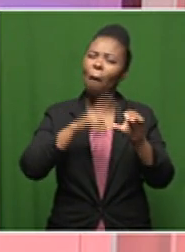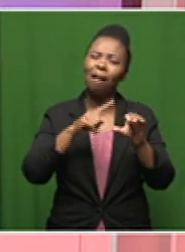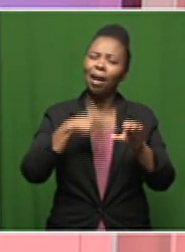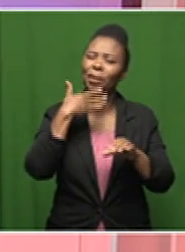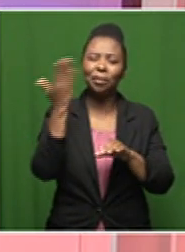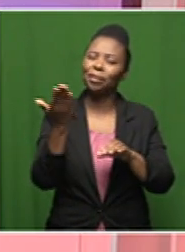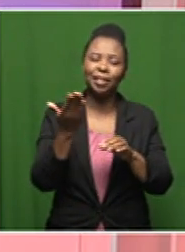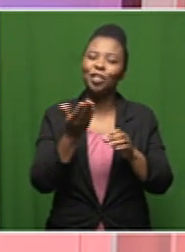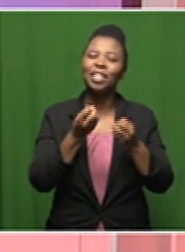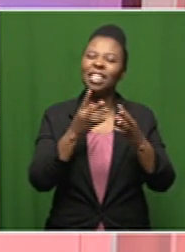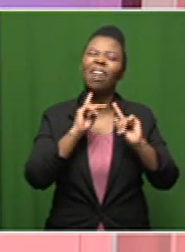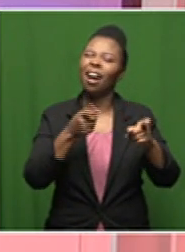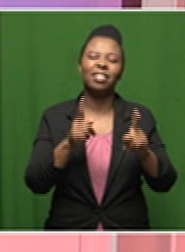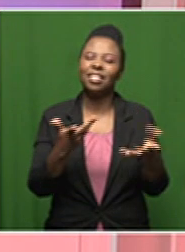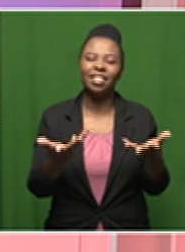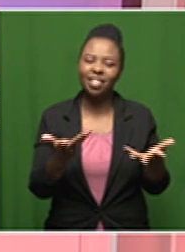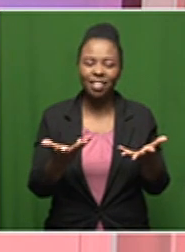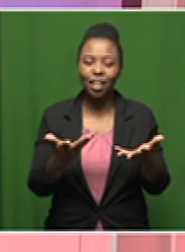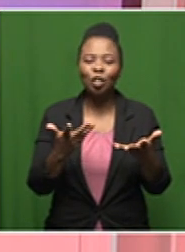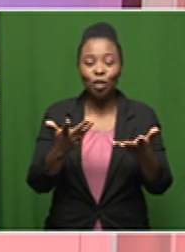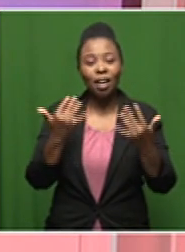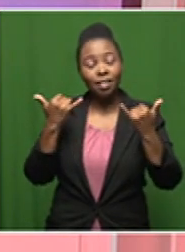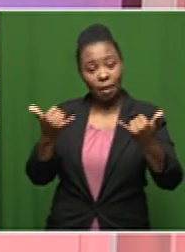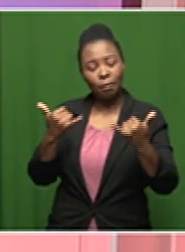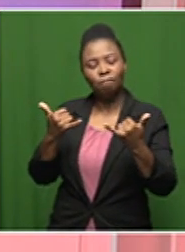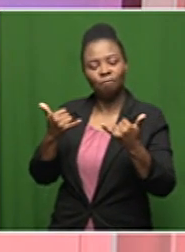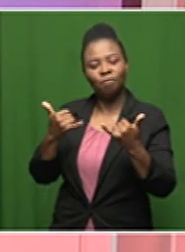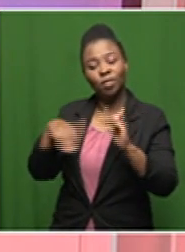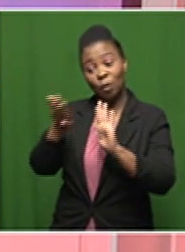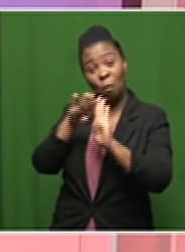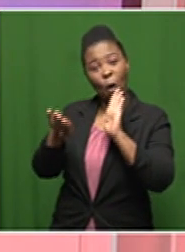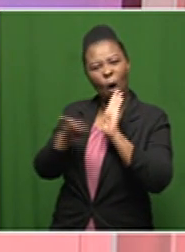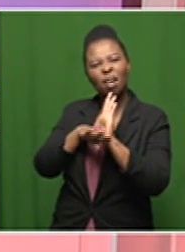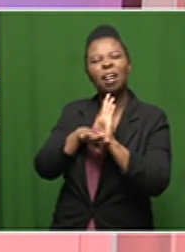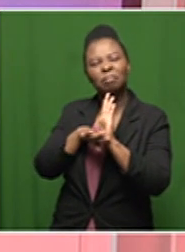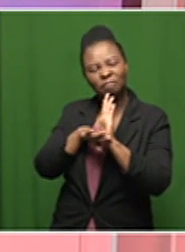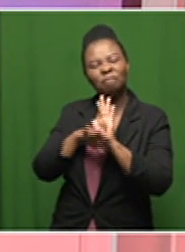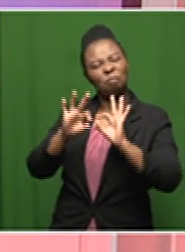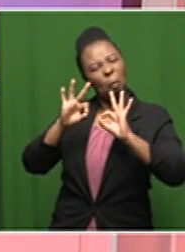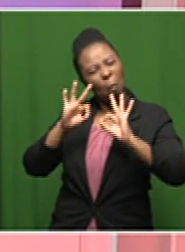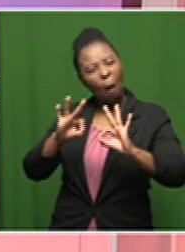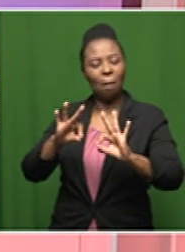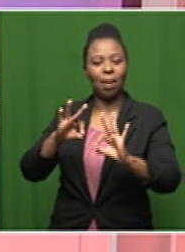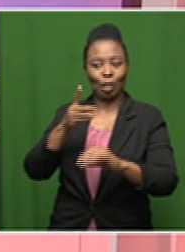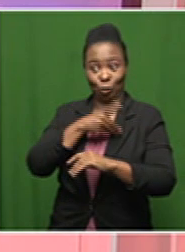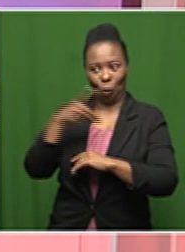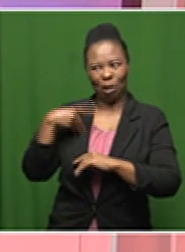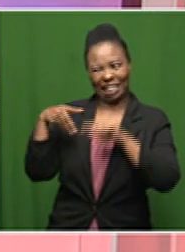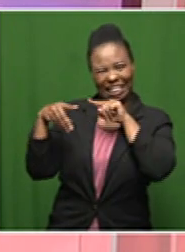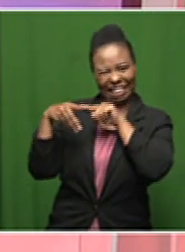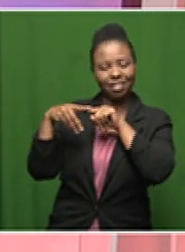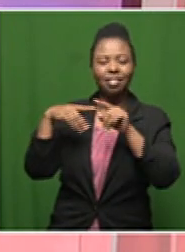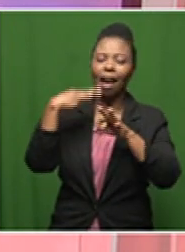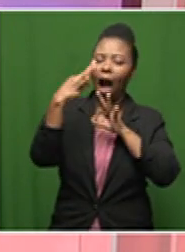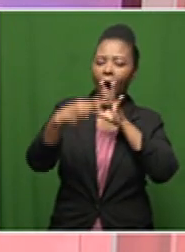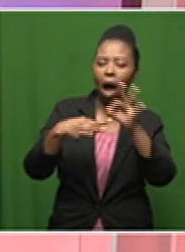answers at all so we like on this program to get the word from a proper doctor to give you some advice on some of the